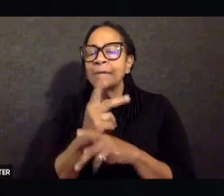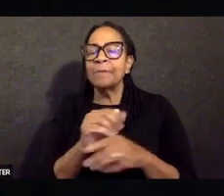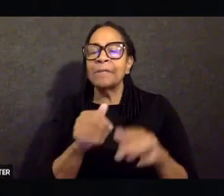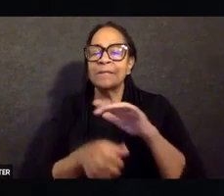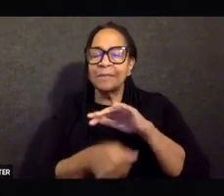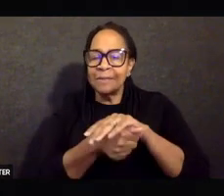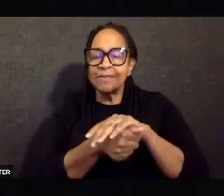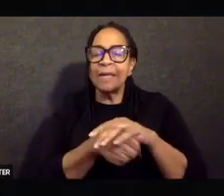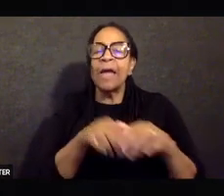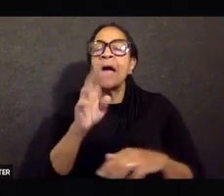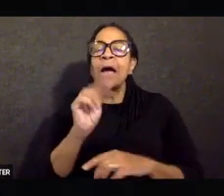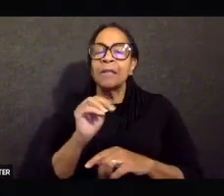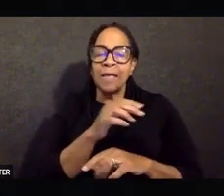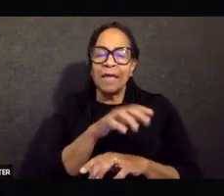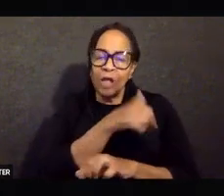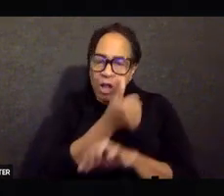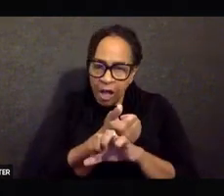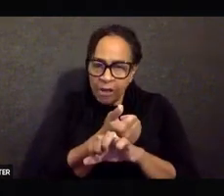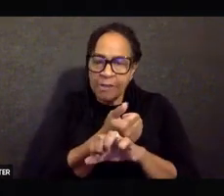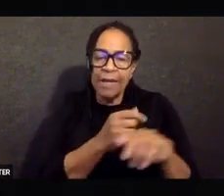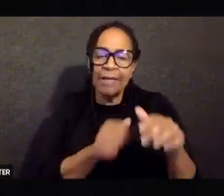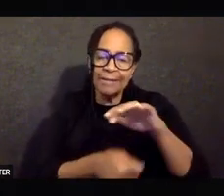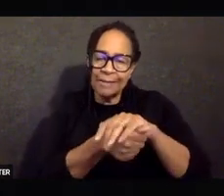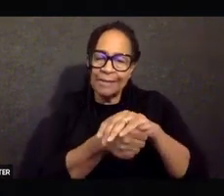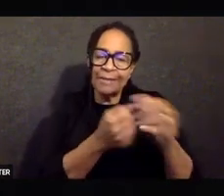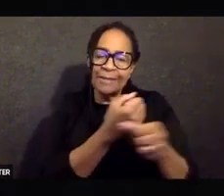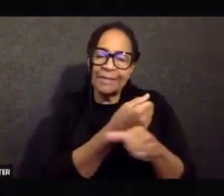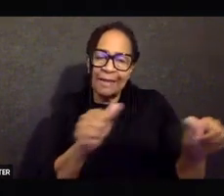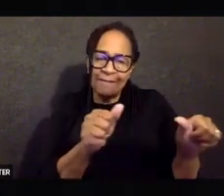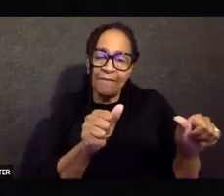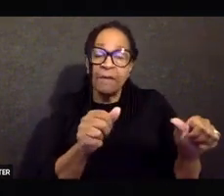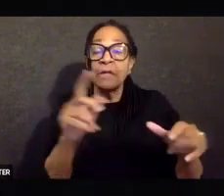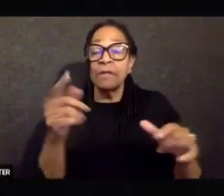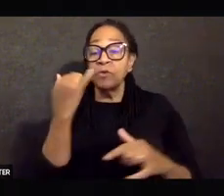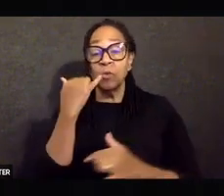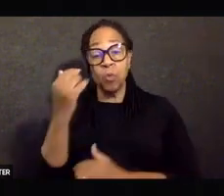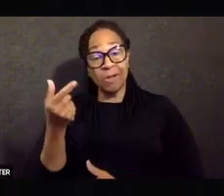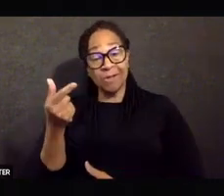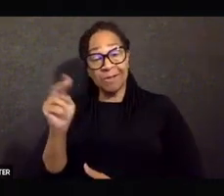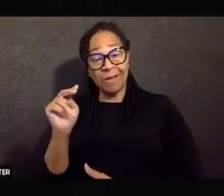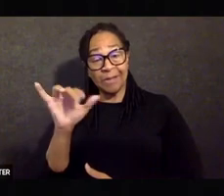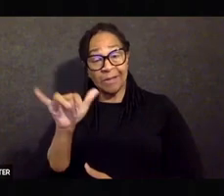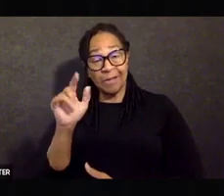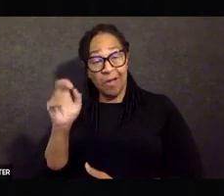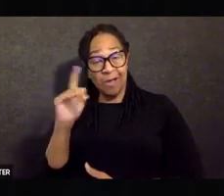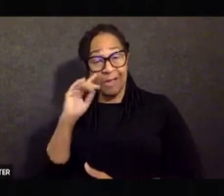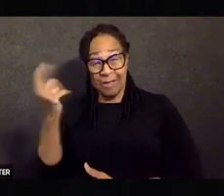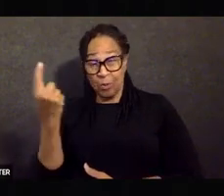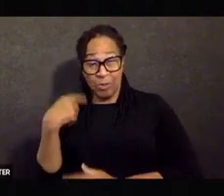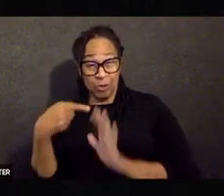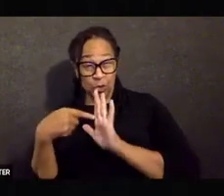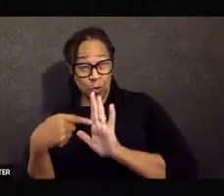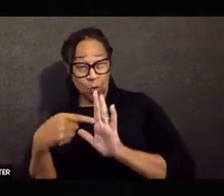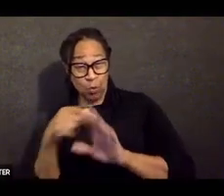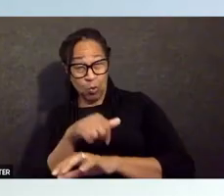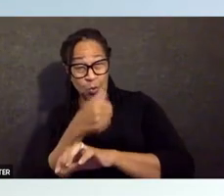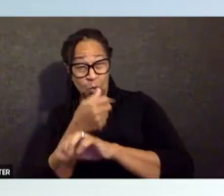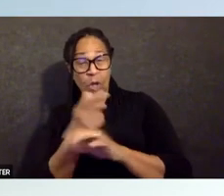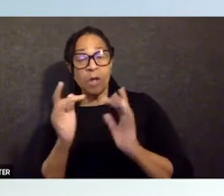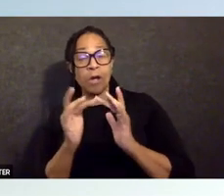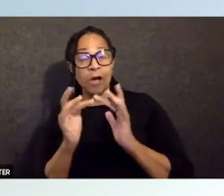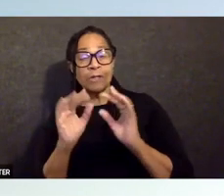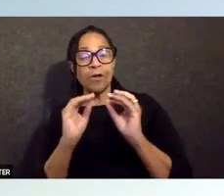location. If you have any questions or would like to receive a gun lock like the one shown in today's demonstration, please contact the Office of School Safety.